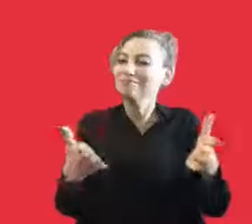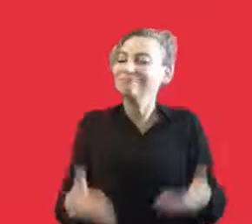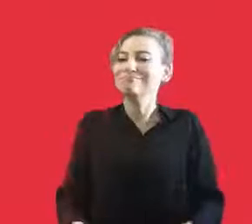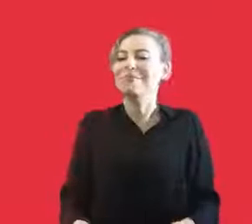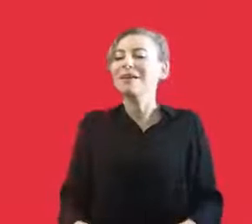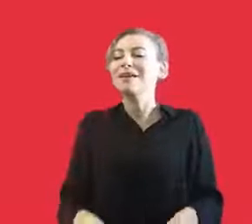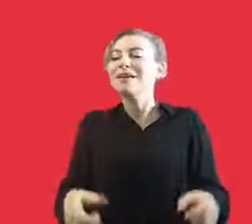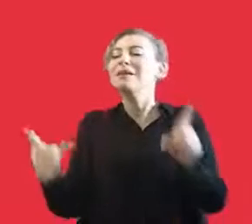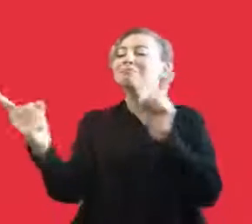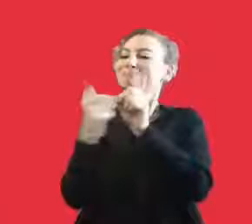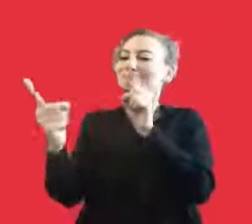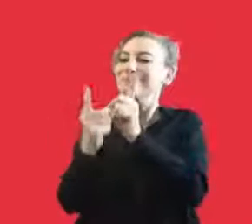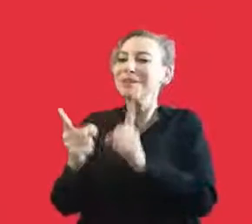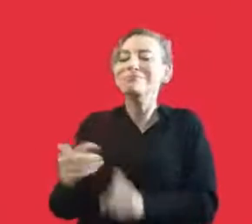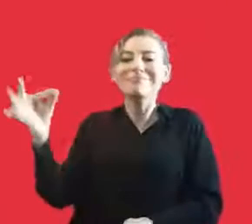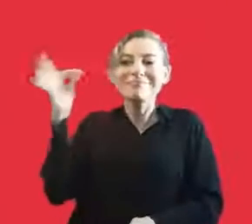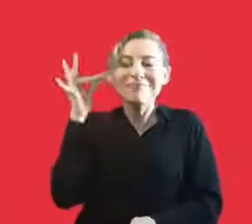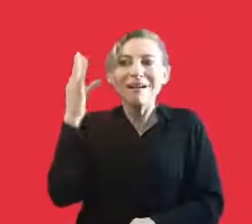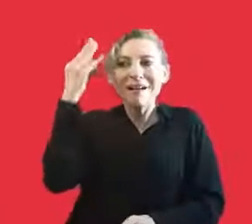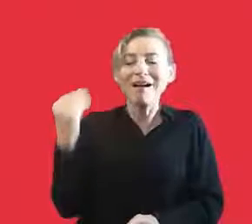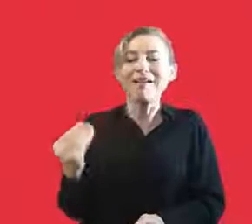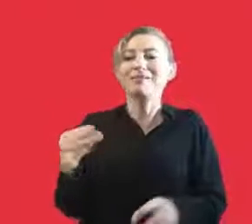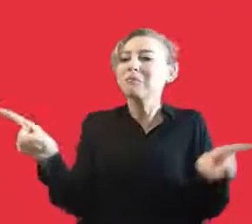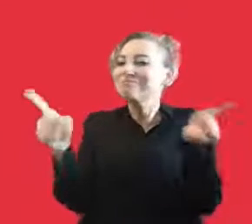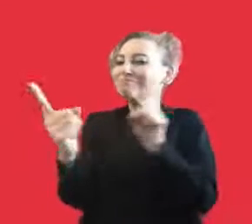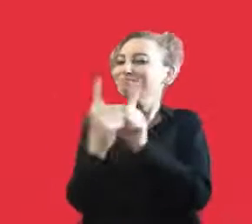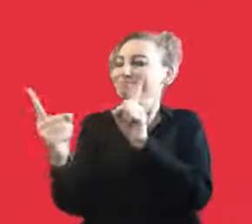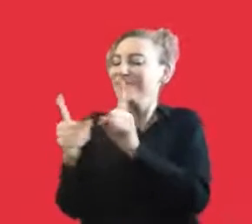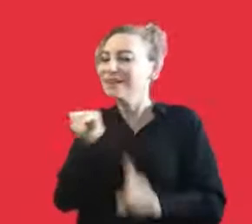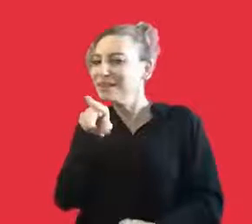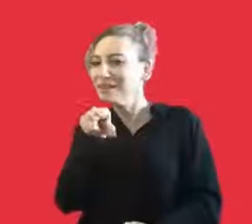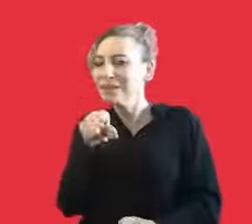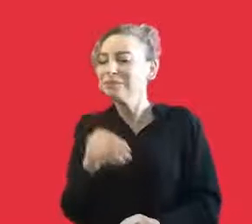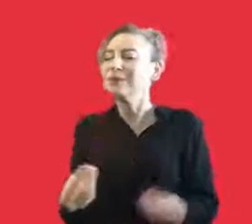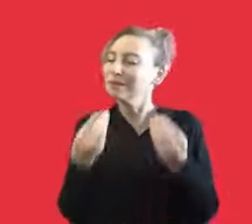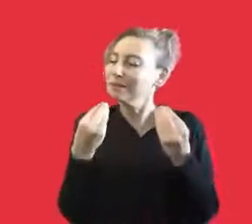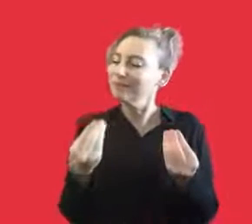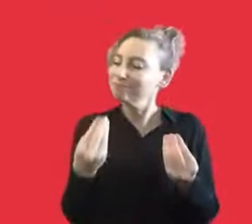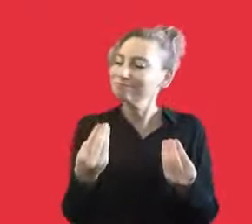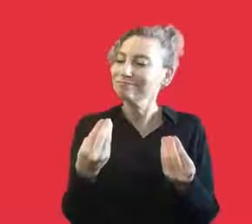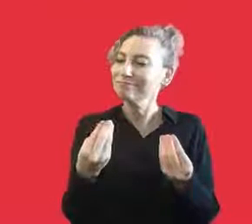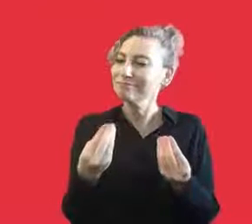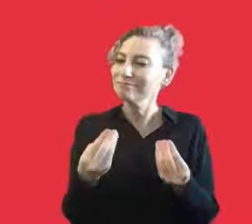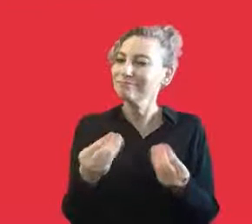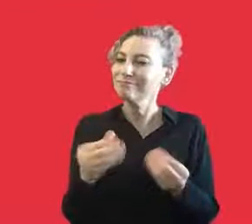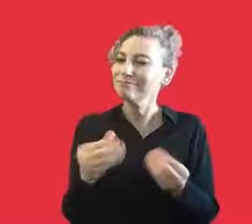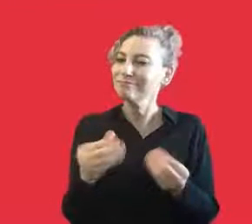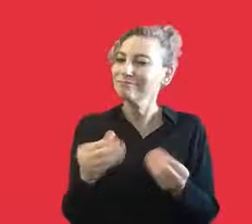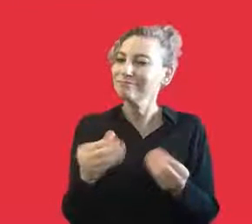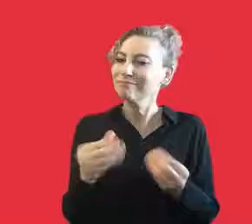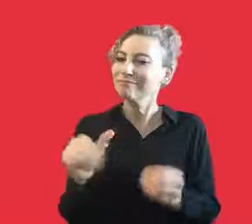sharing and listening to each other to understand each other. These are represented by choir music and human